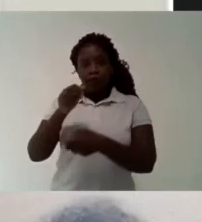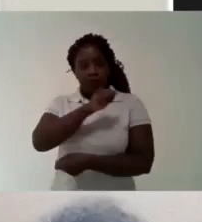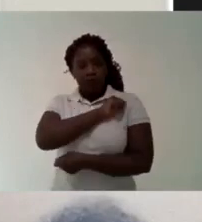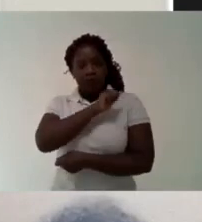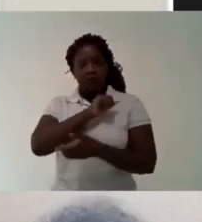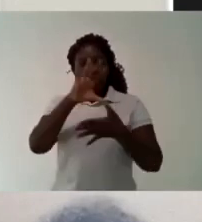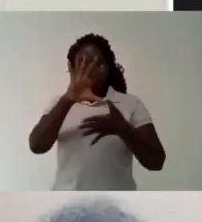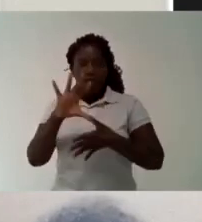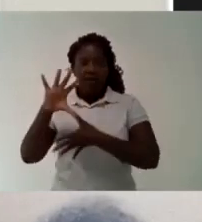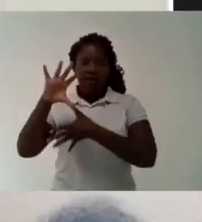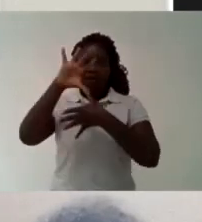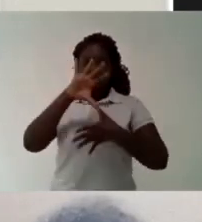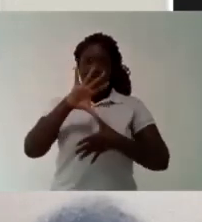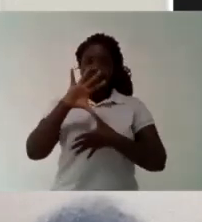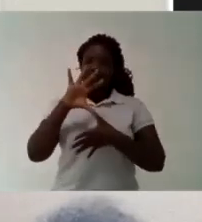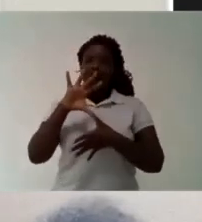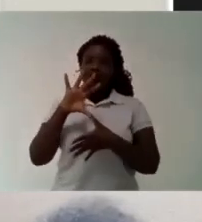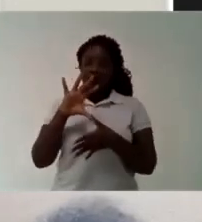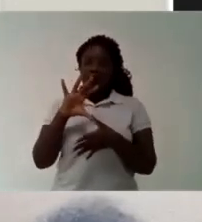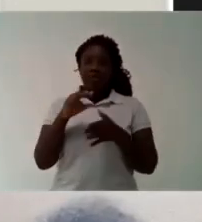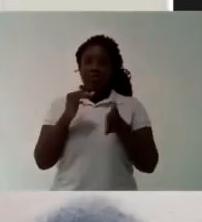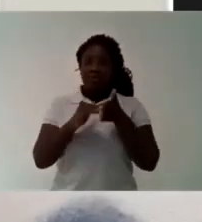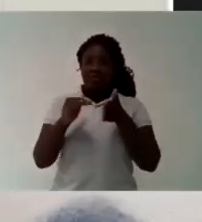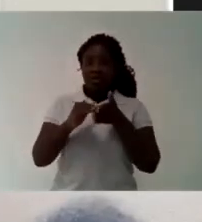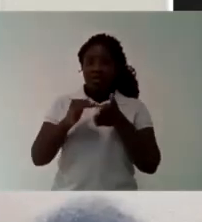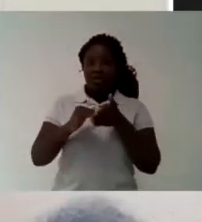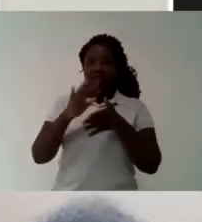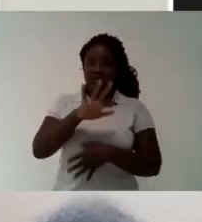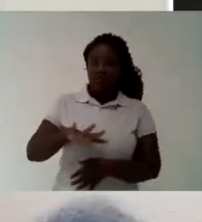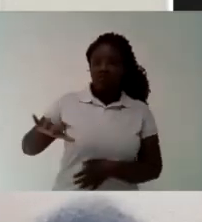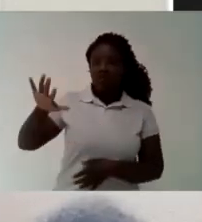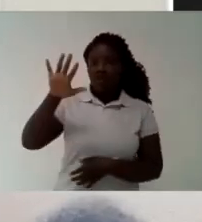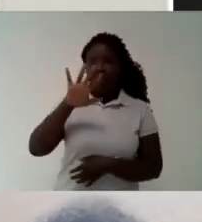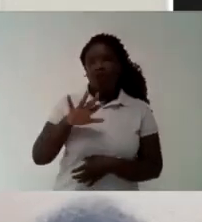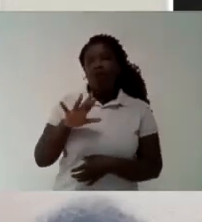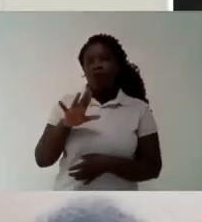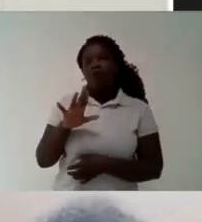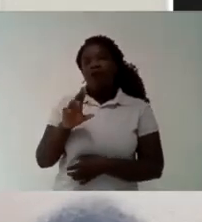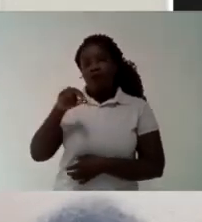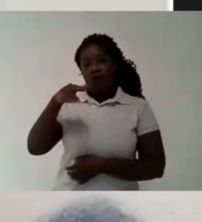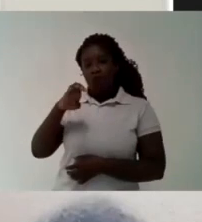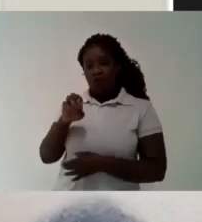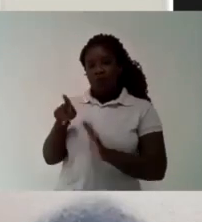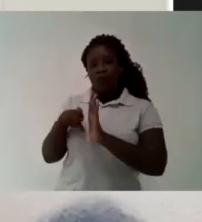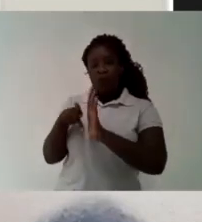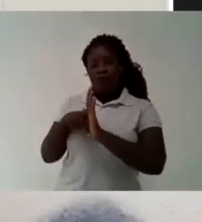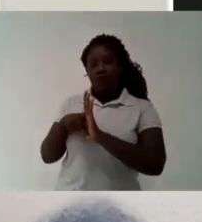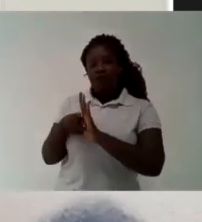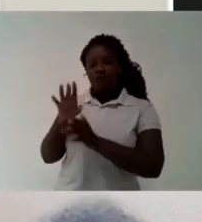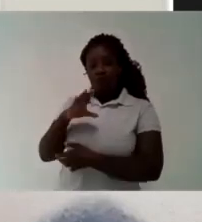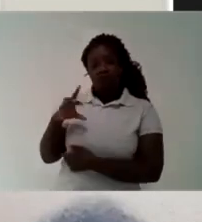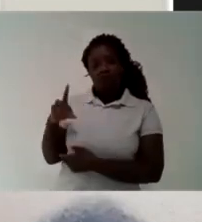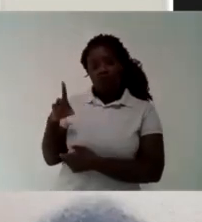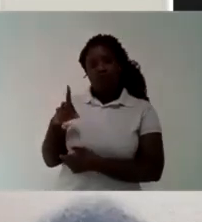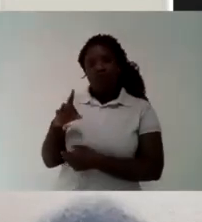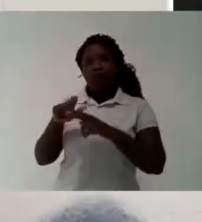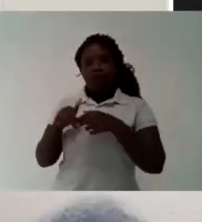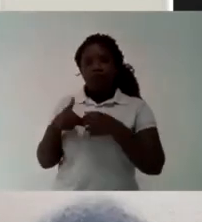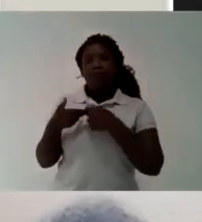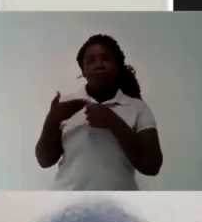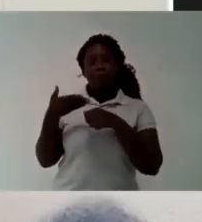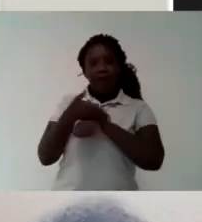themselves to fight So during that time, the UNE had a very strong